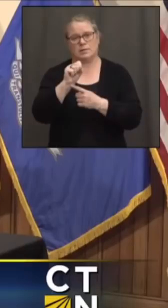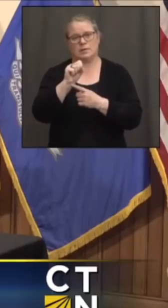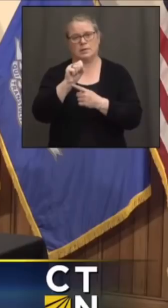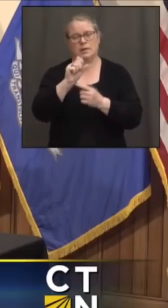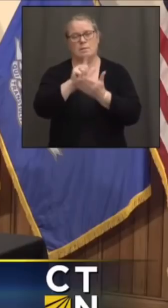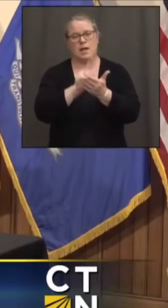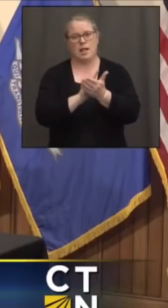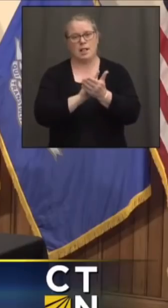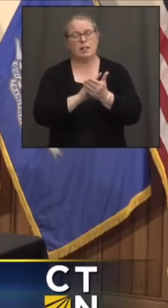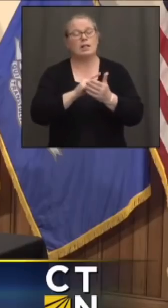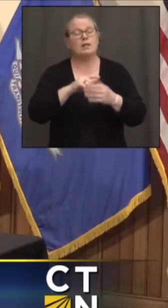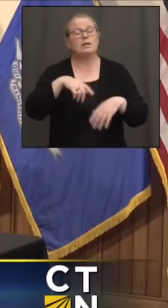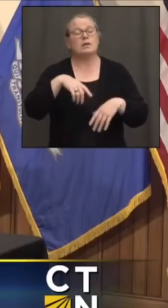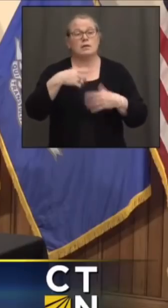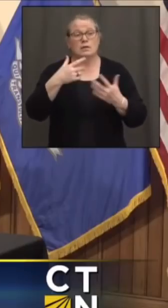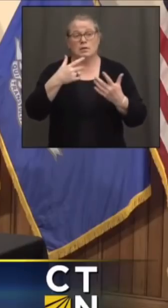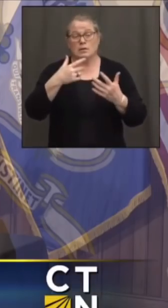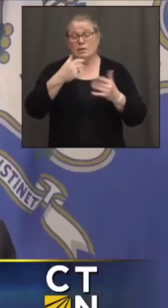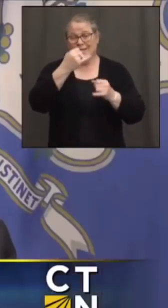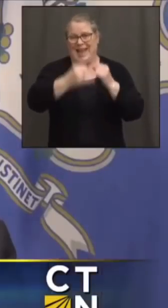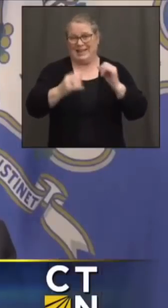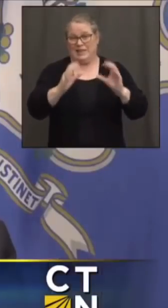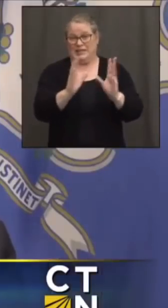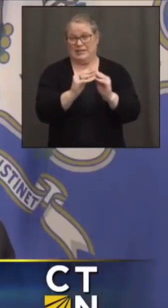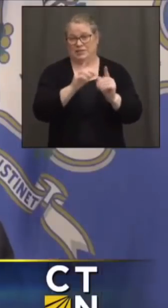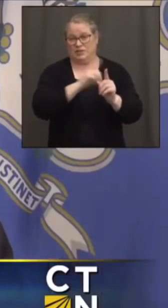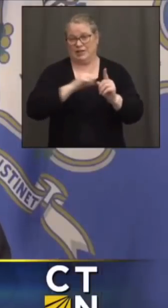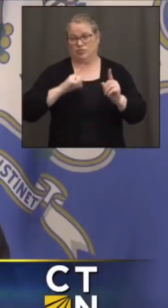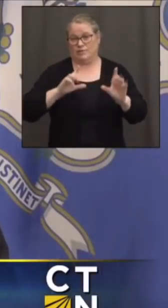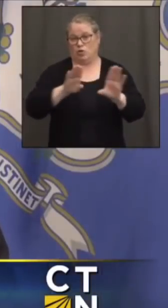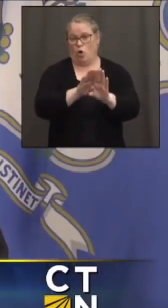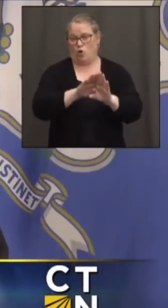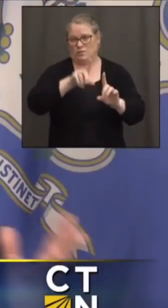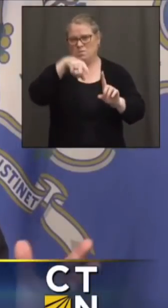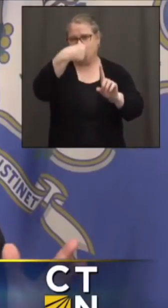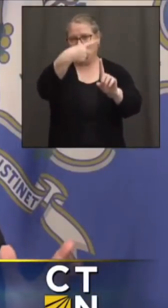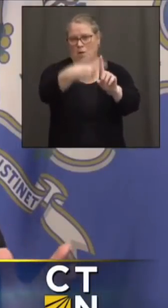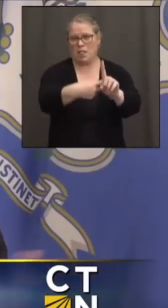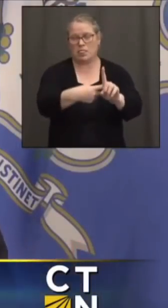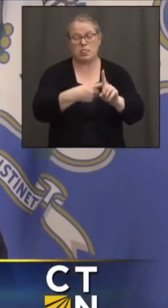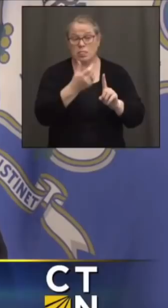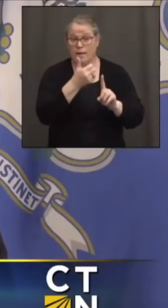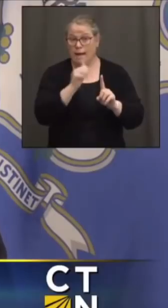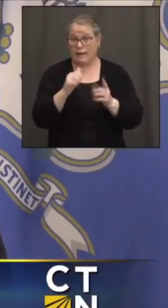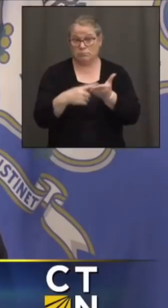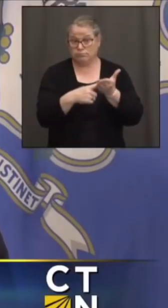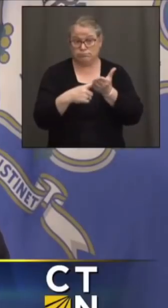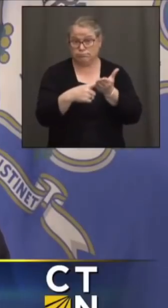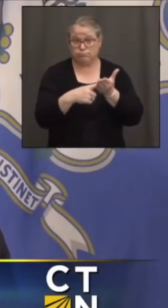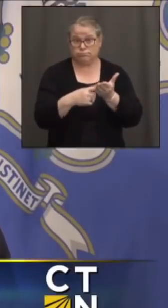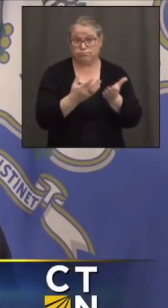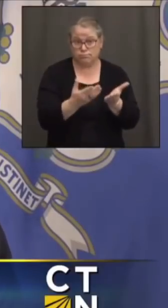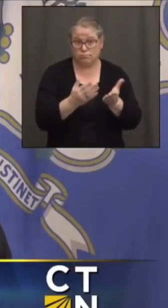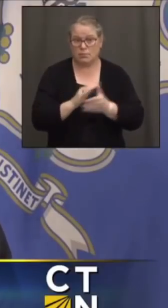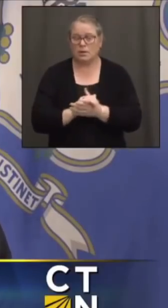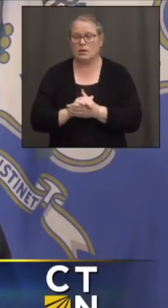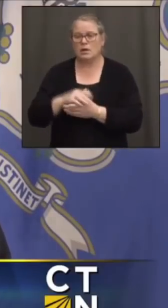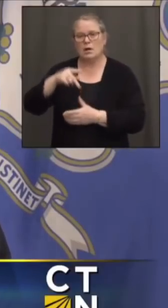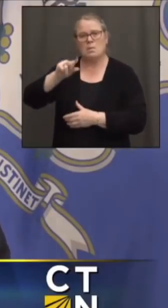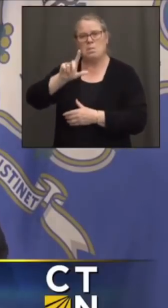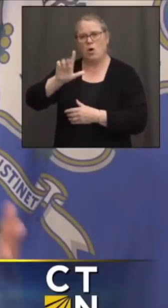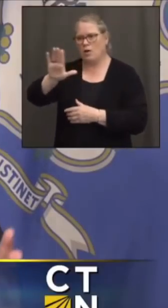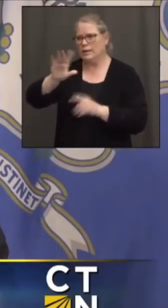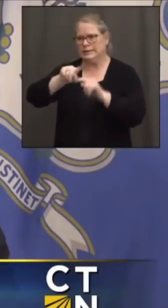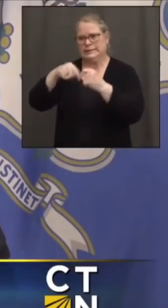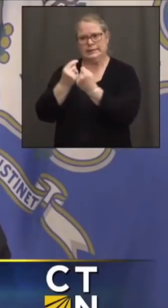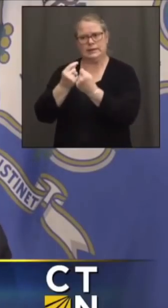movement there in negotiations? I can tell you that, you know, Paul and his team put together a very complete law